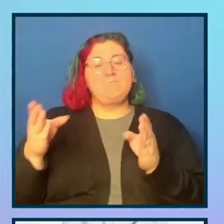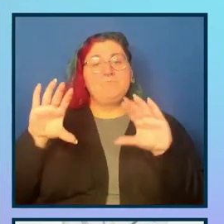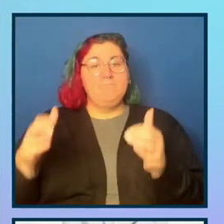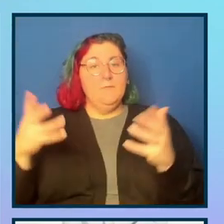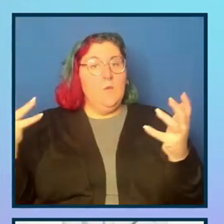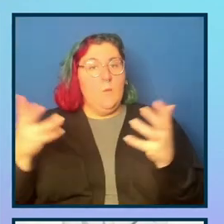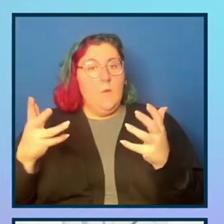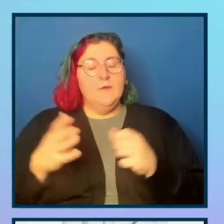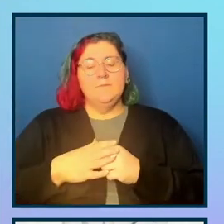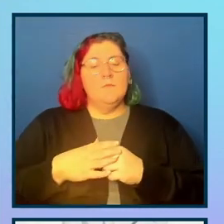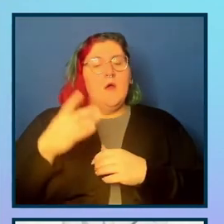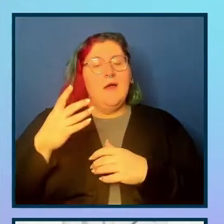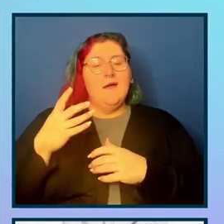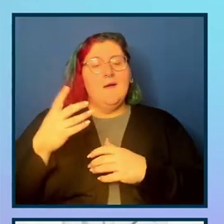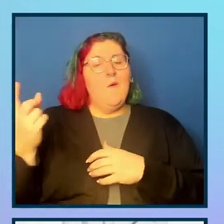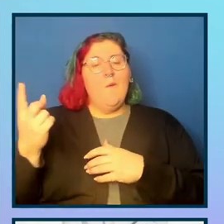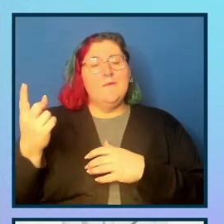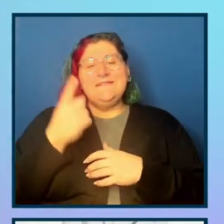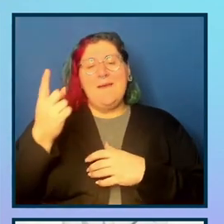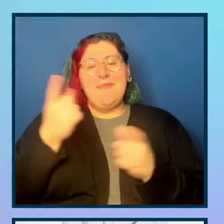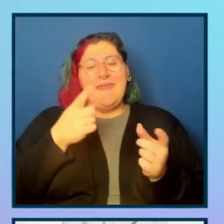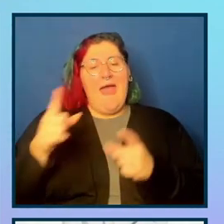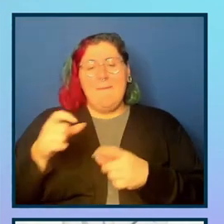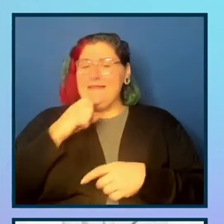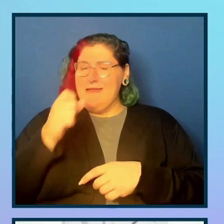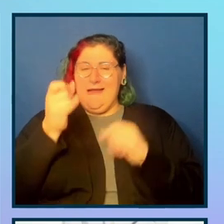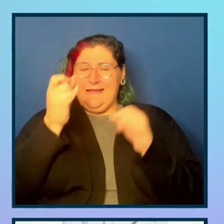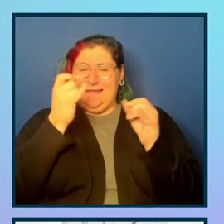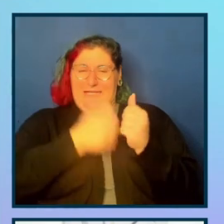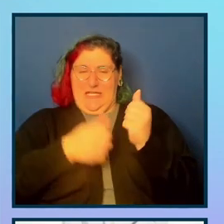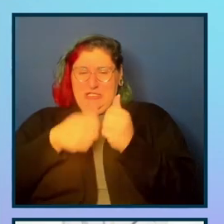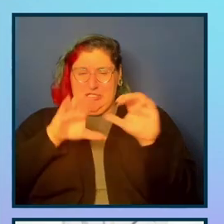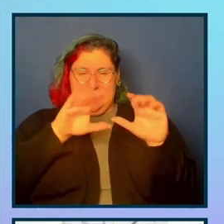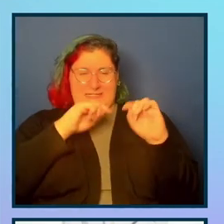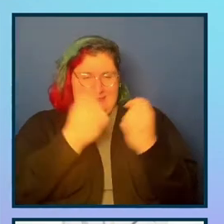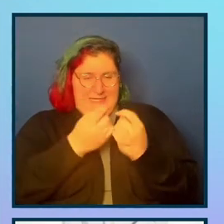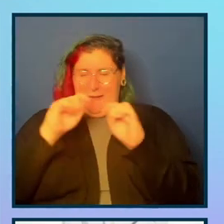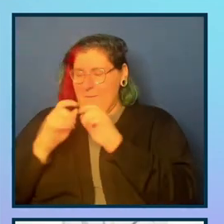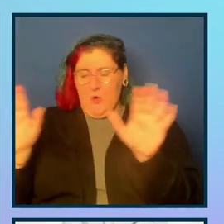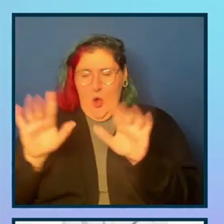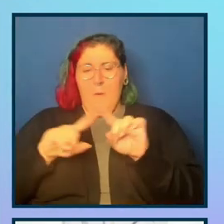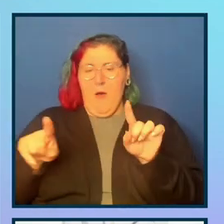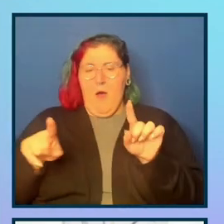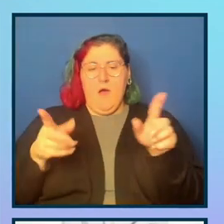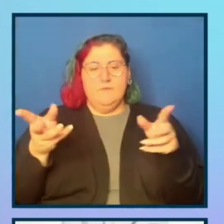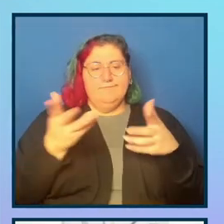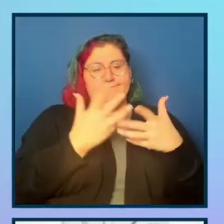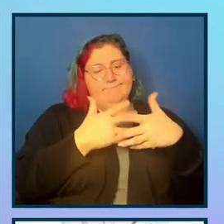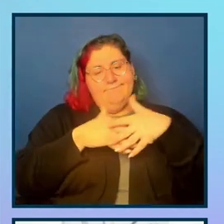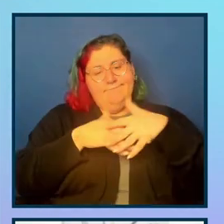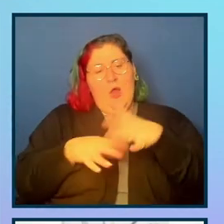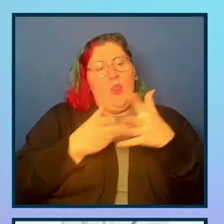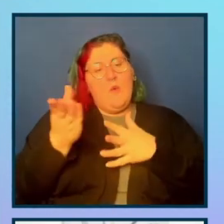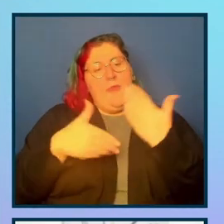not in a single team, but across teams. What happens across across products, across websites, in an organization?